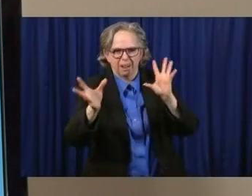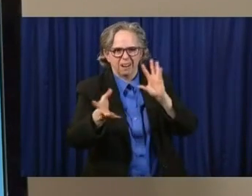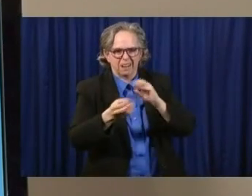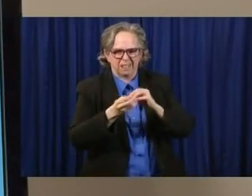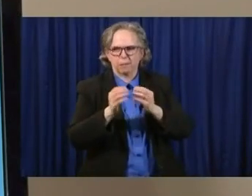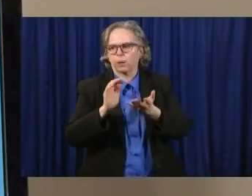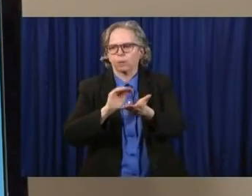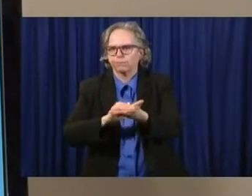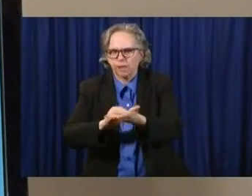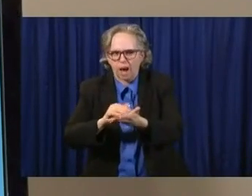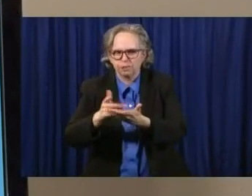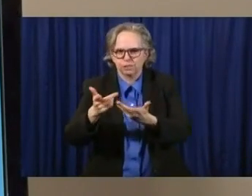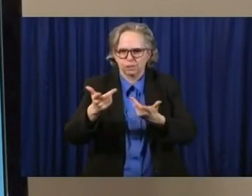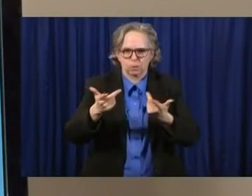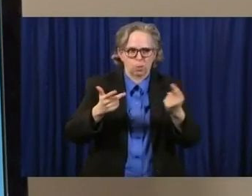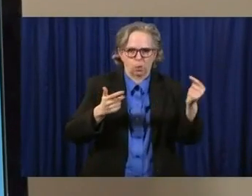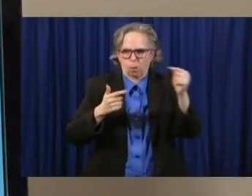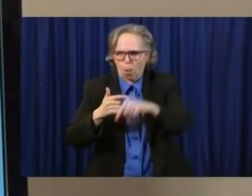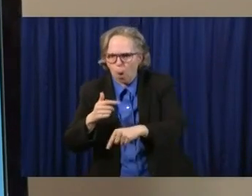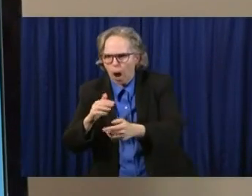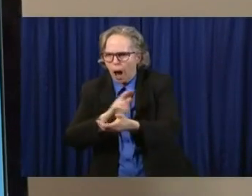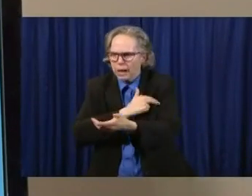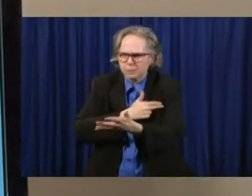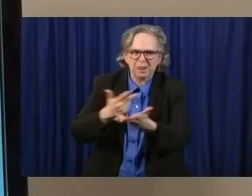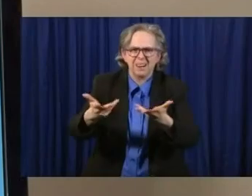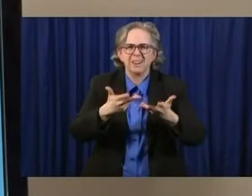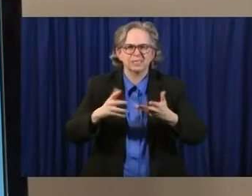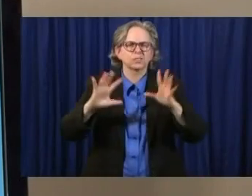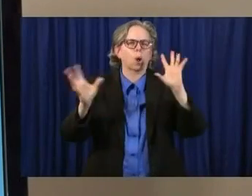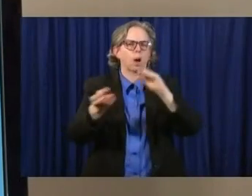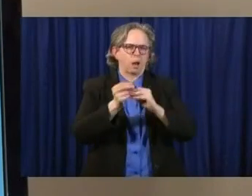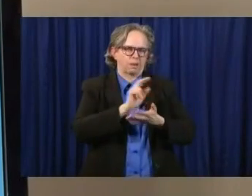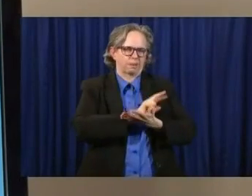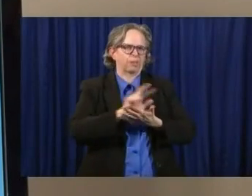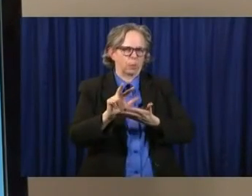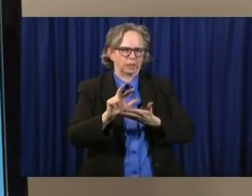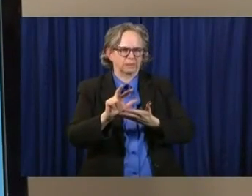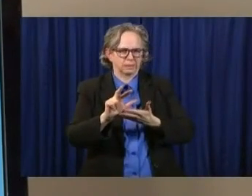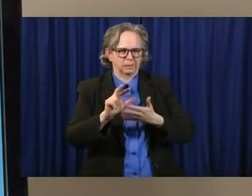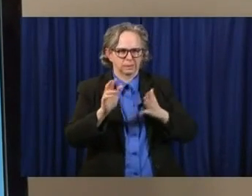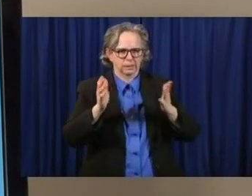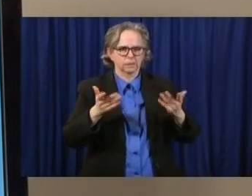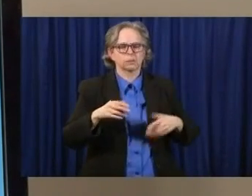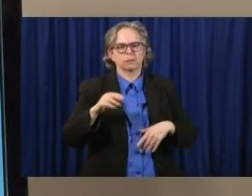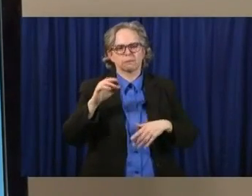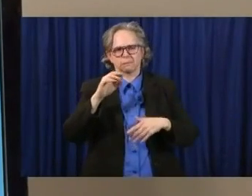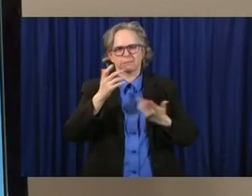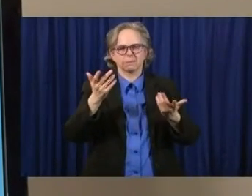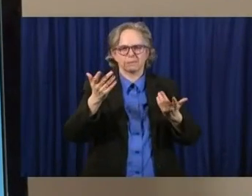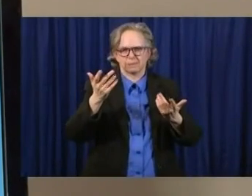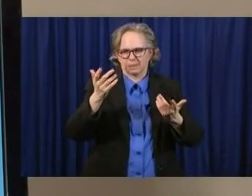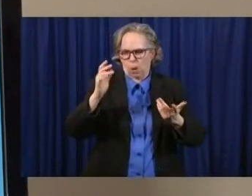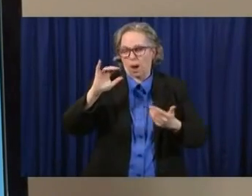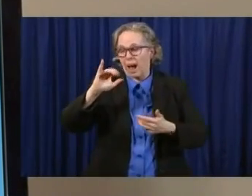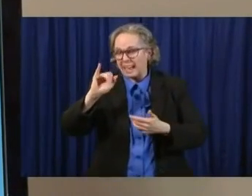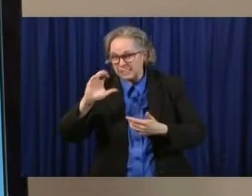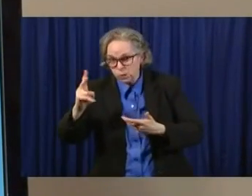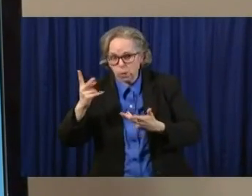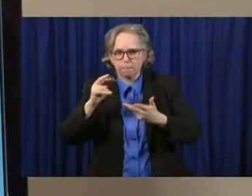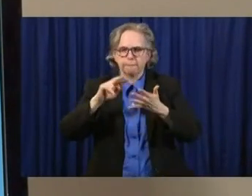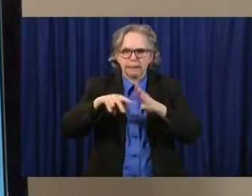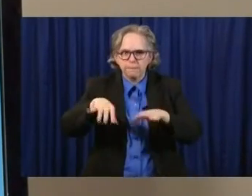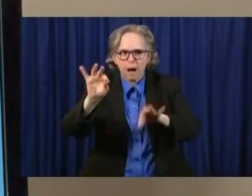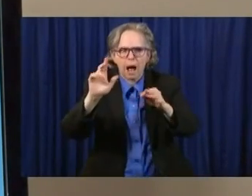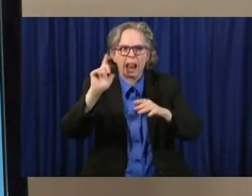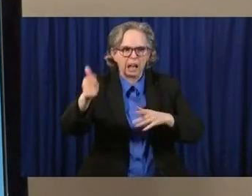course, that other things like being in the ICU or deaths are later. So by looking at three weeks and looking at rolling numbers, any one